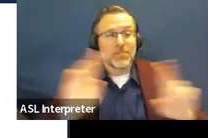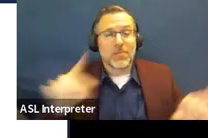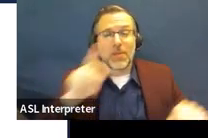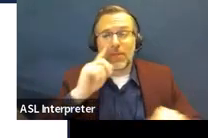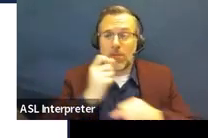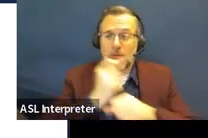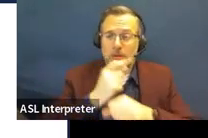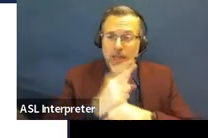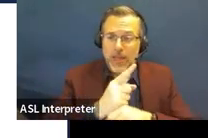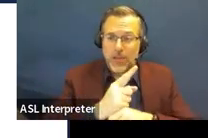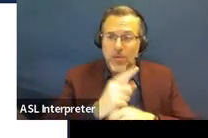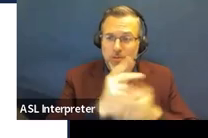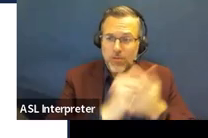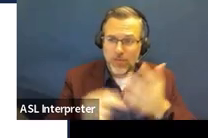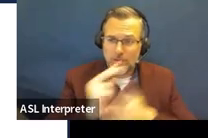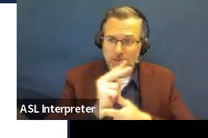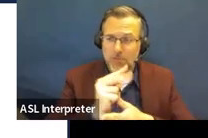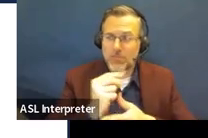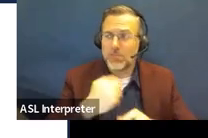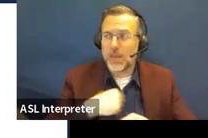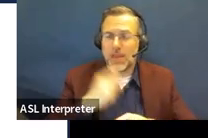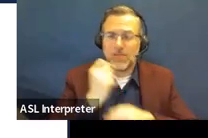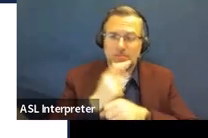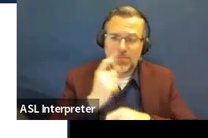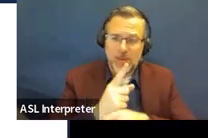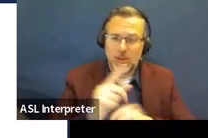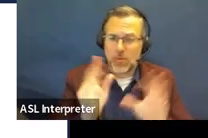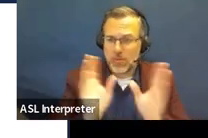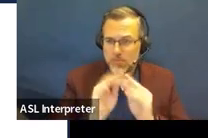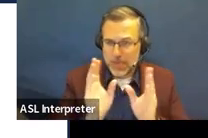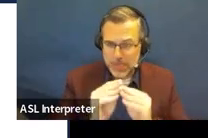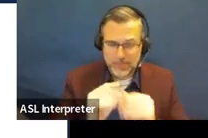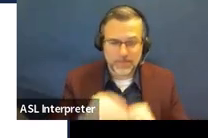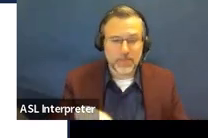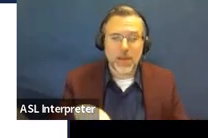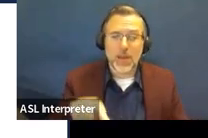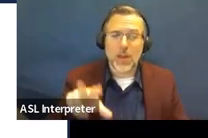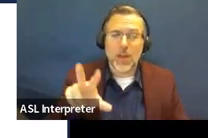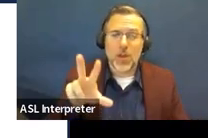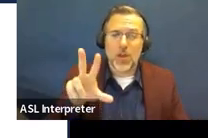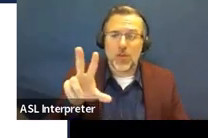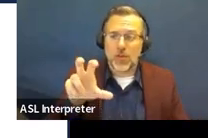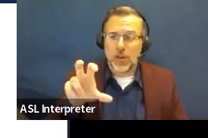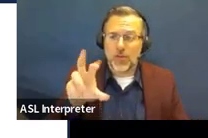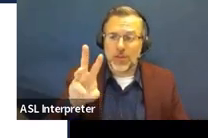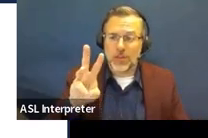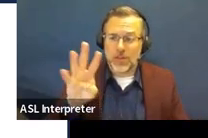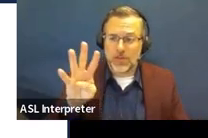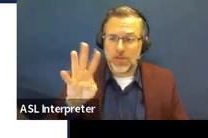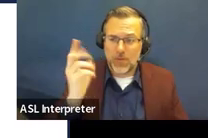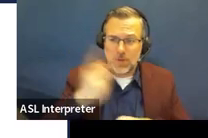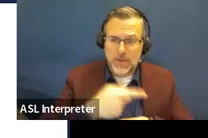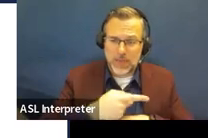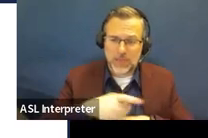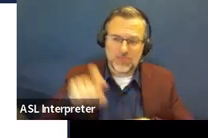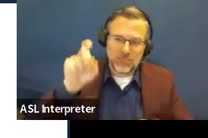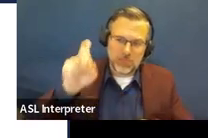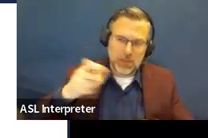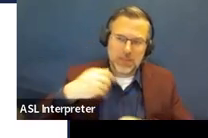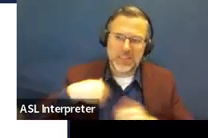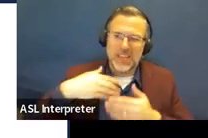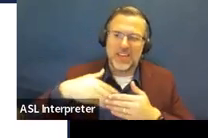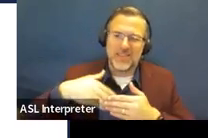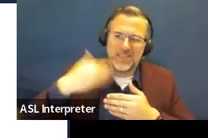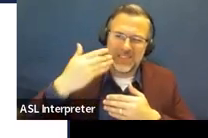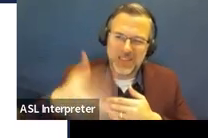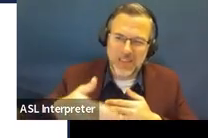you have your annual meeting date and within 364 days, you have to have your next annual review date. So that